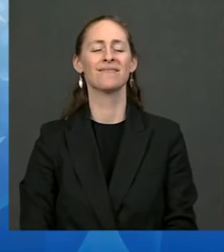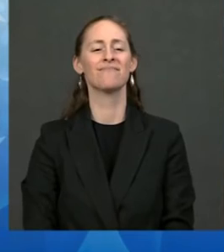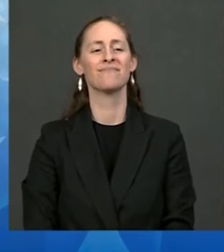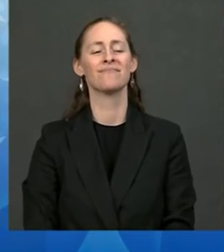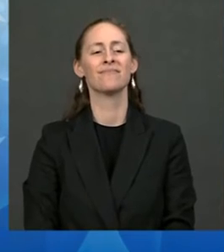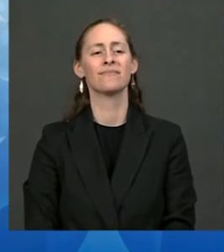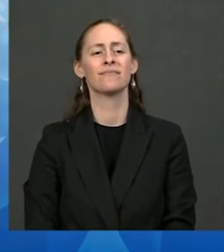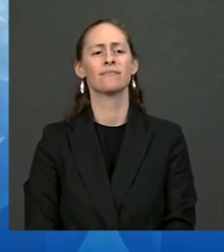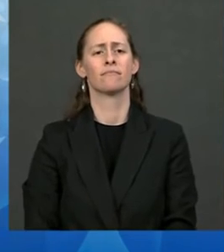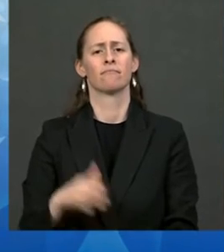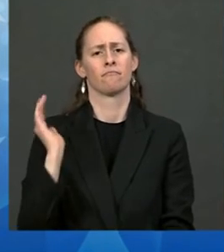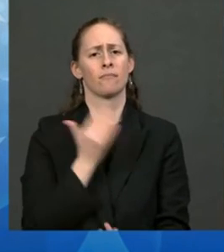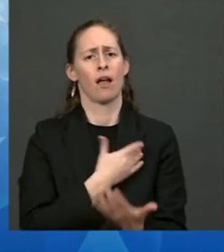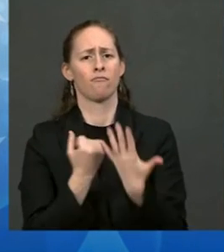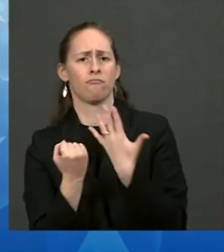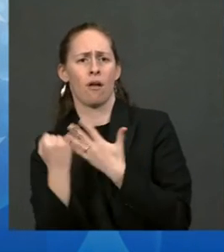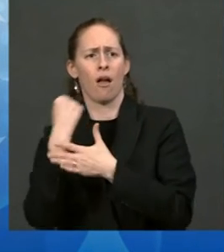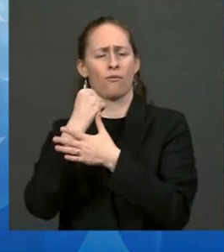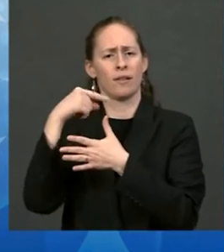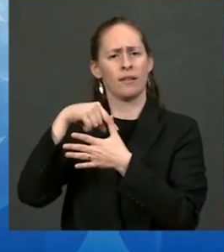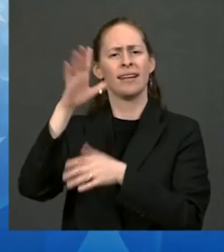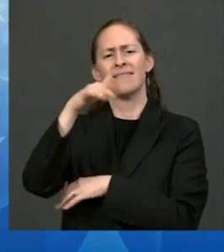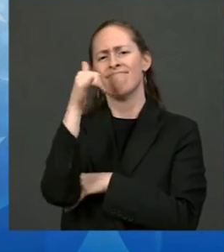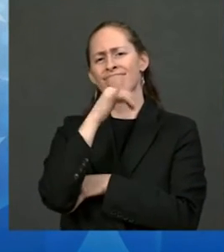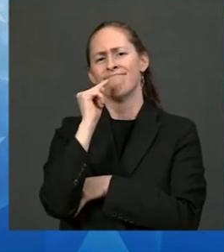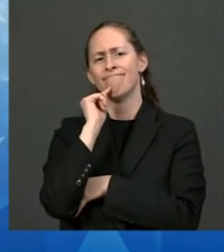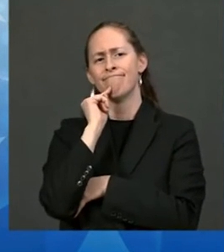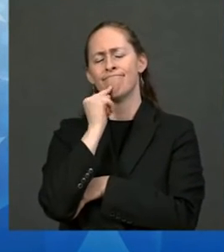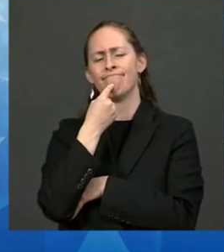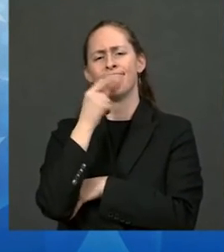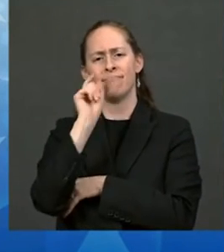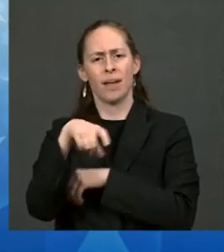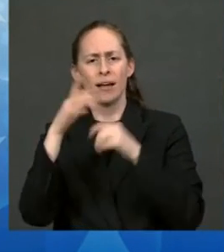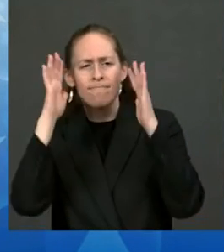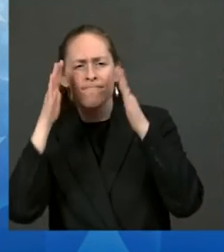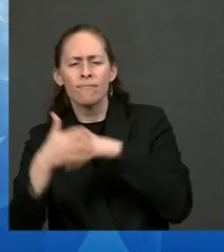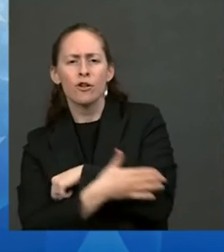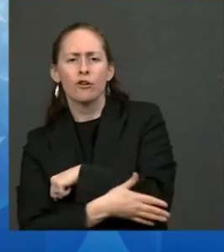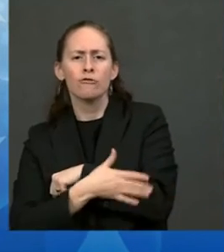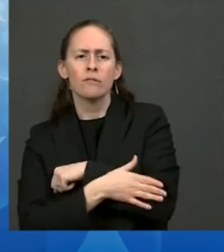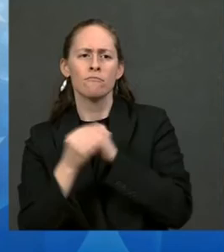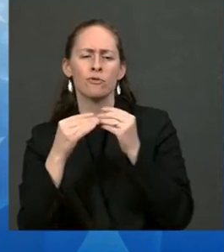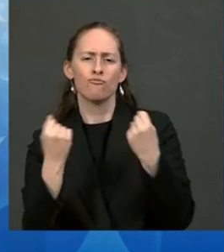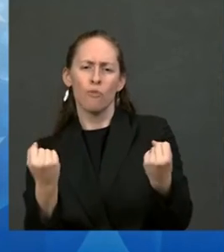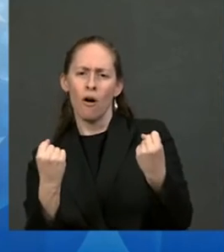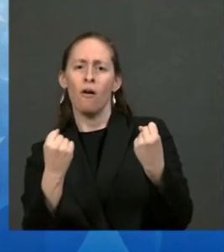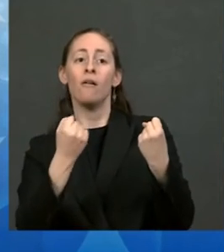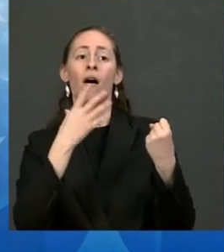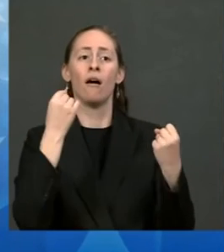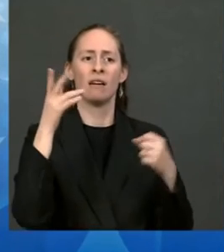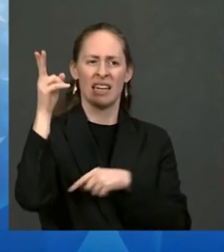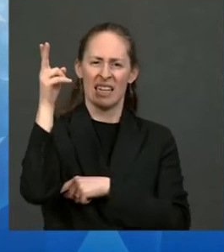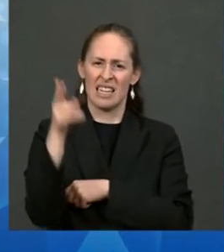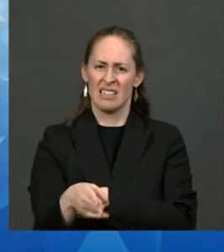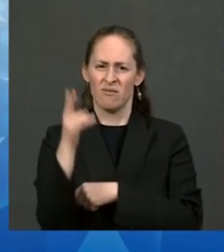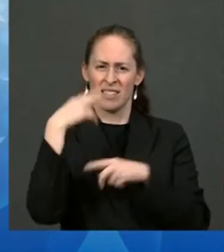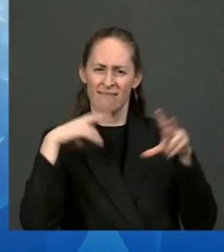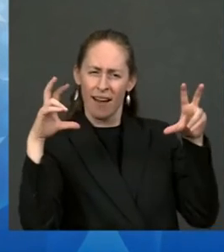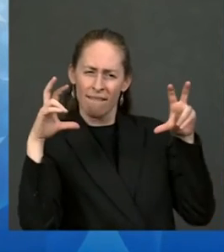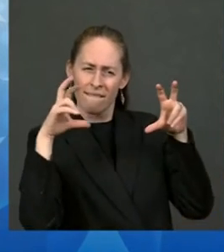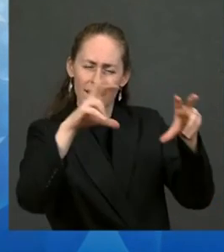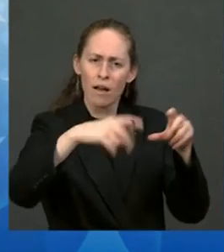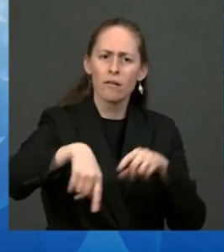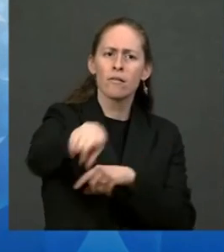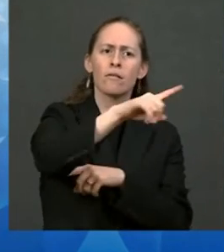of early actions to strengthen Indian country, including historic investments in tribal communities through the American Rescue Plan,